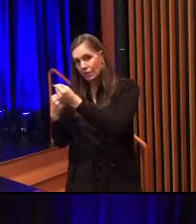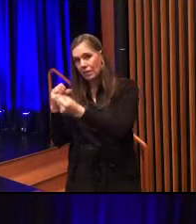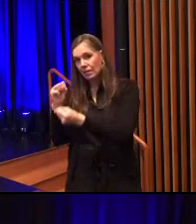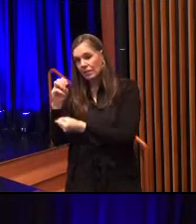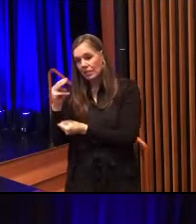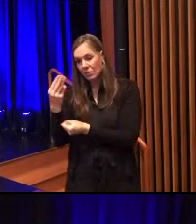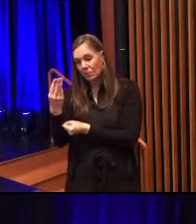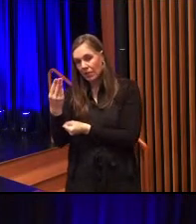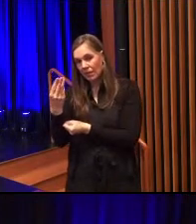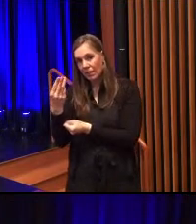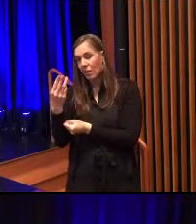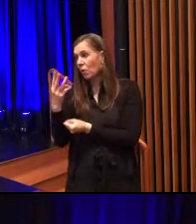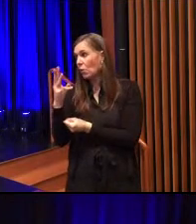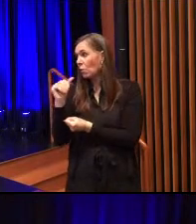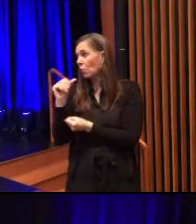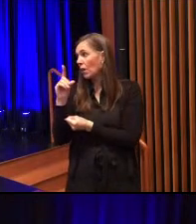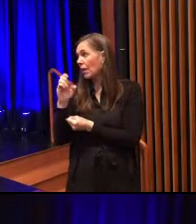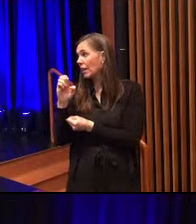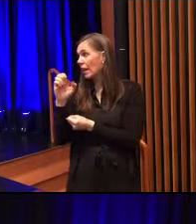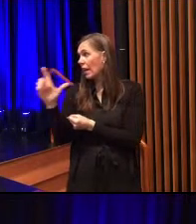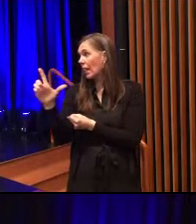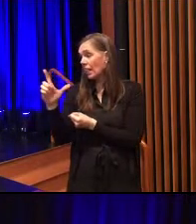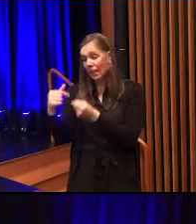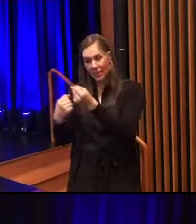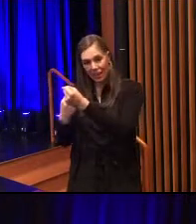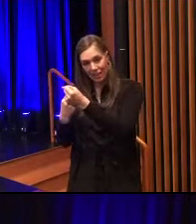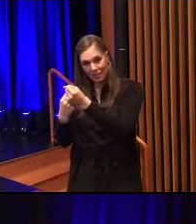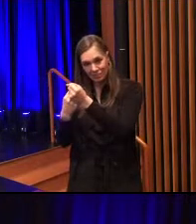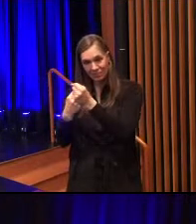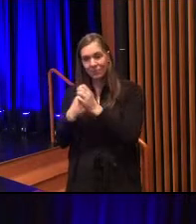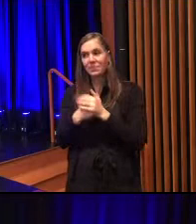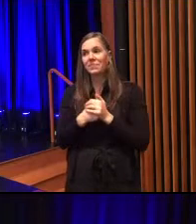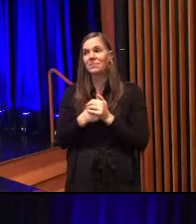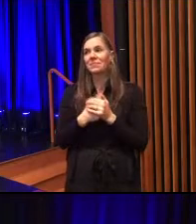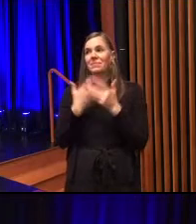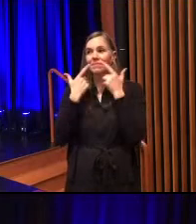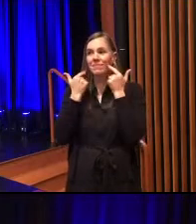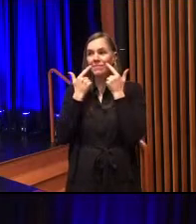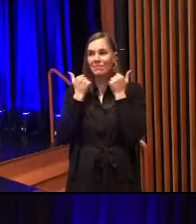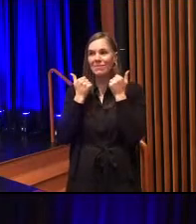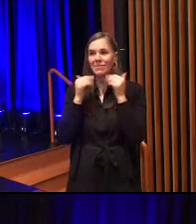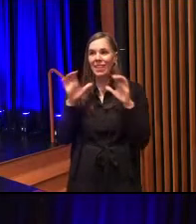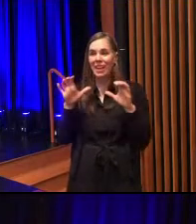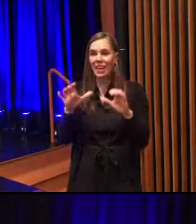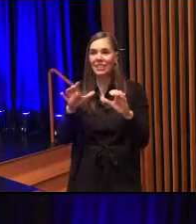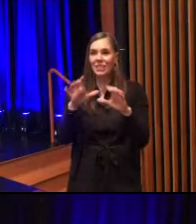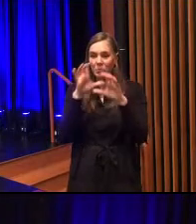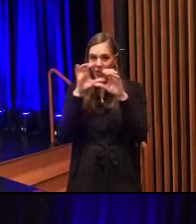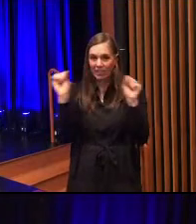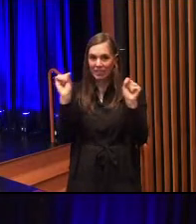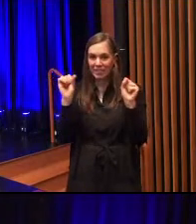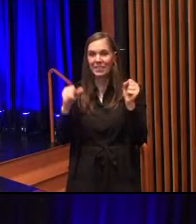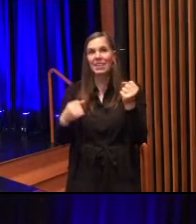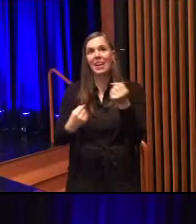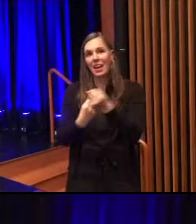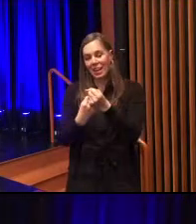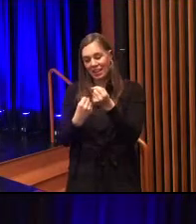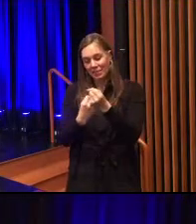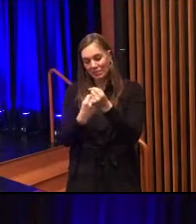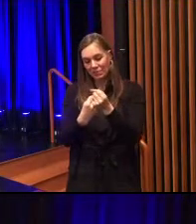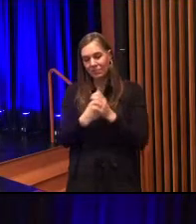-Wadell. Aye. And acting president, Craig. Aye.